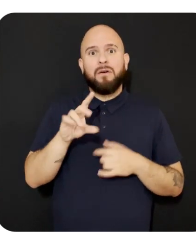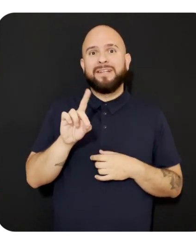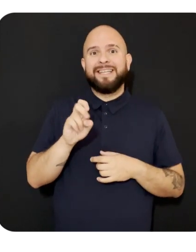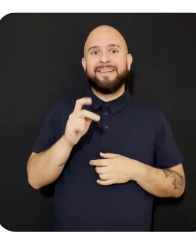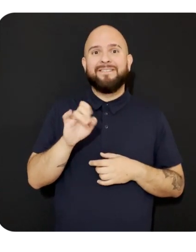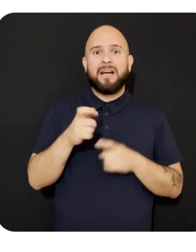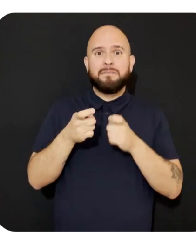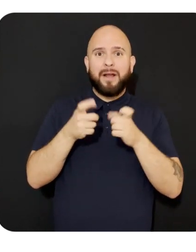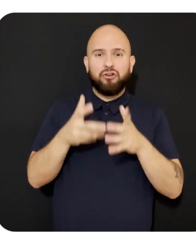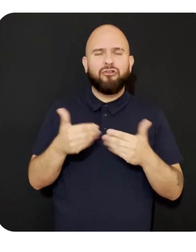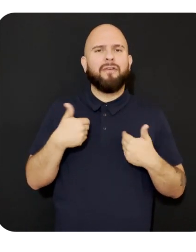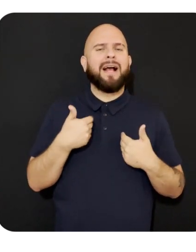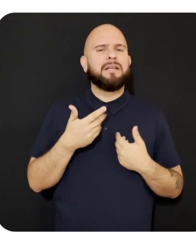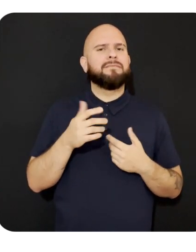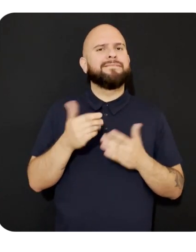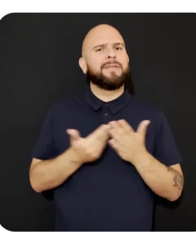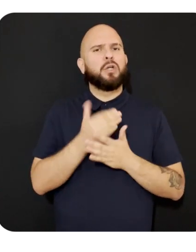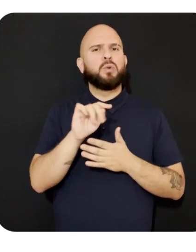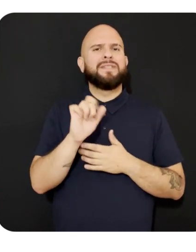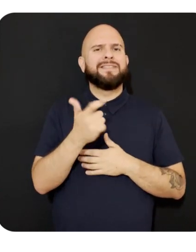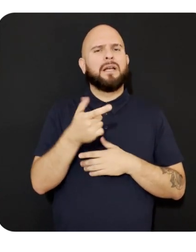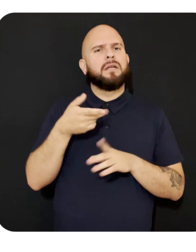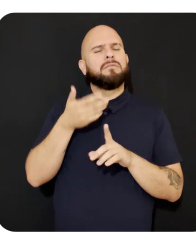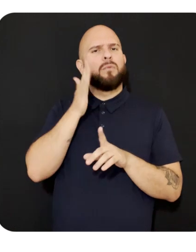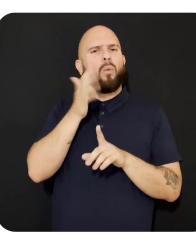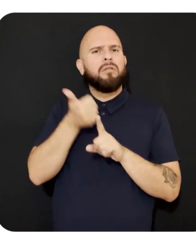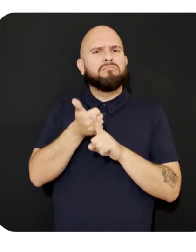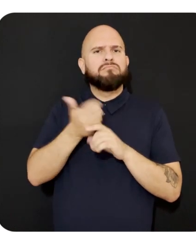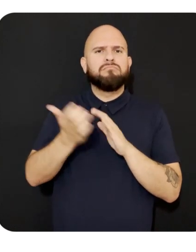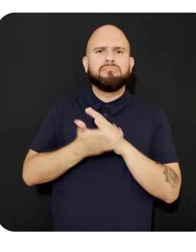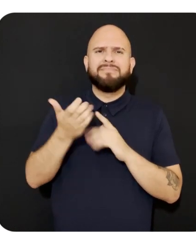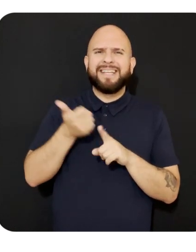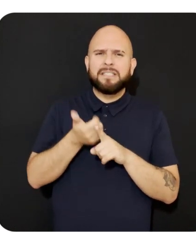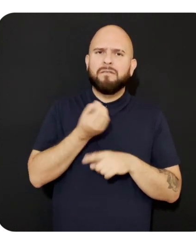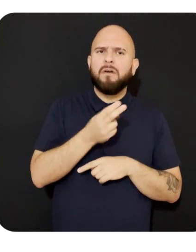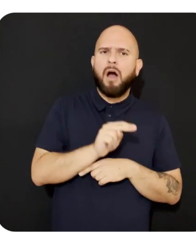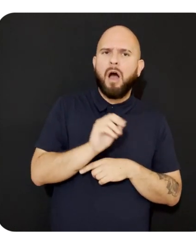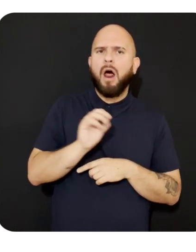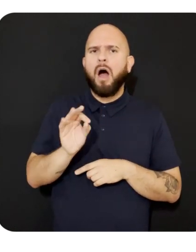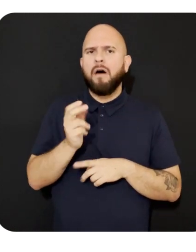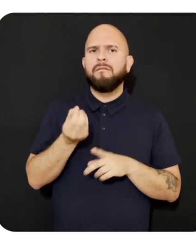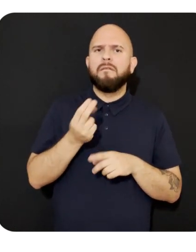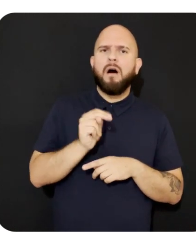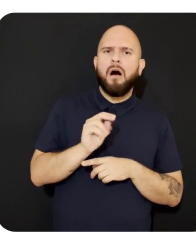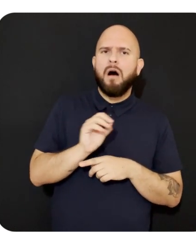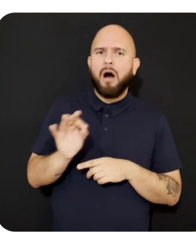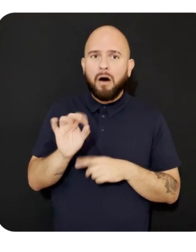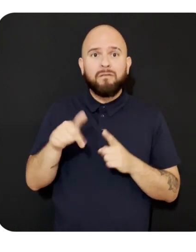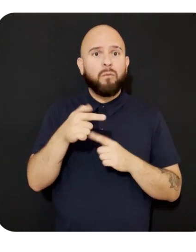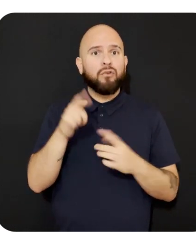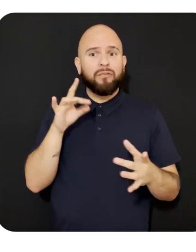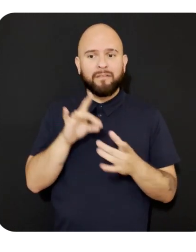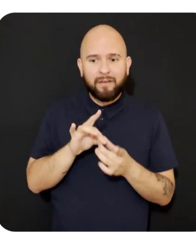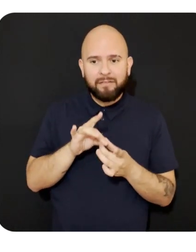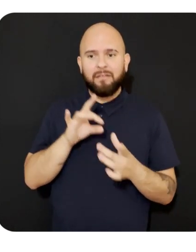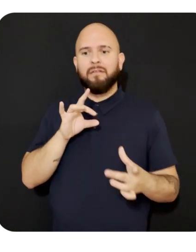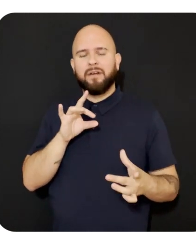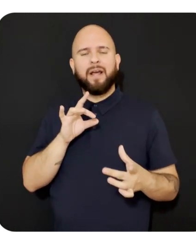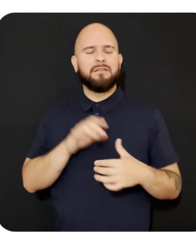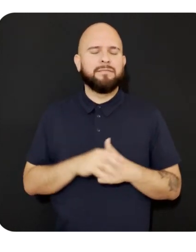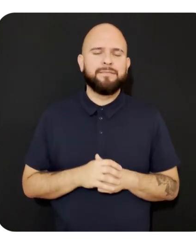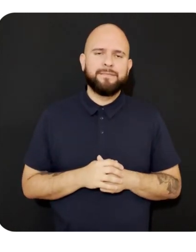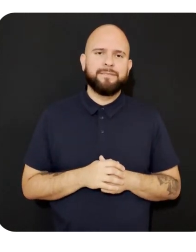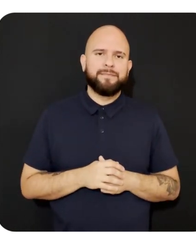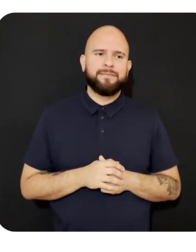setting that automatically disables and re-enables the device's proximity sensor when you connect and disconnect your device from MQDH.